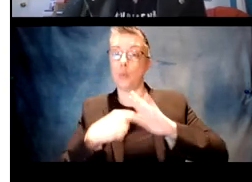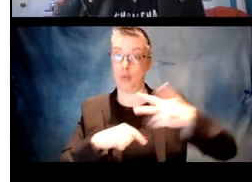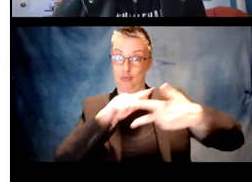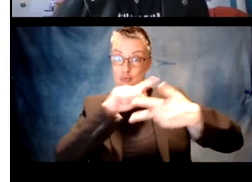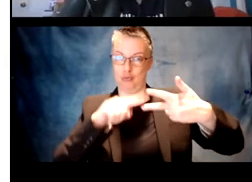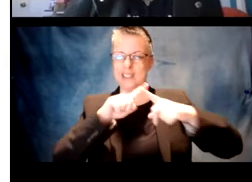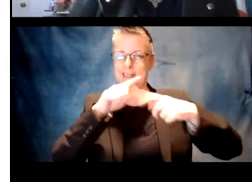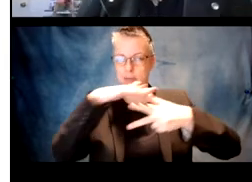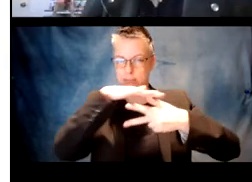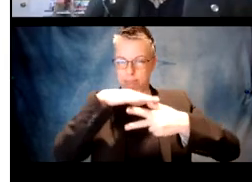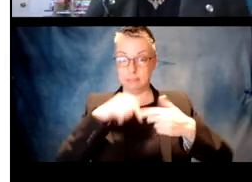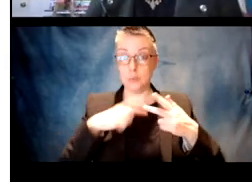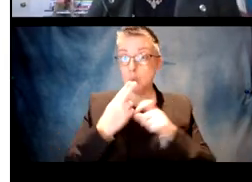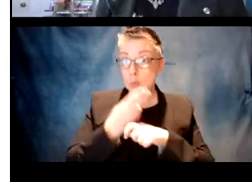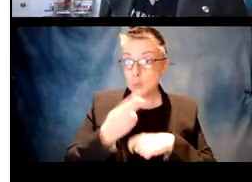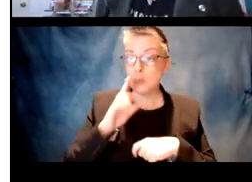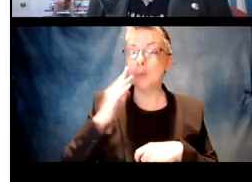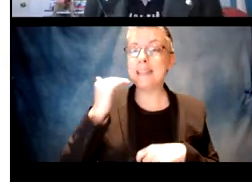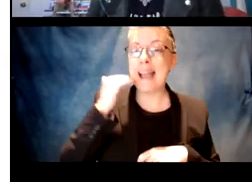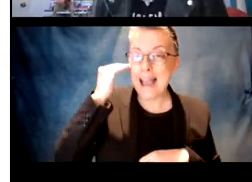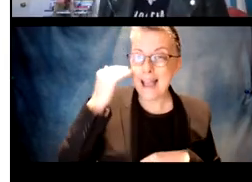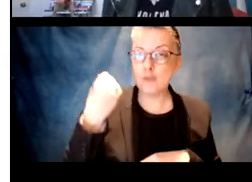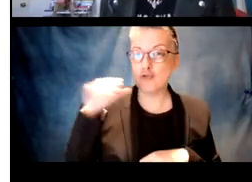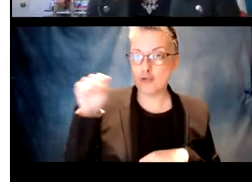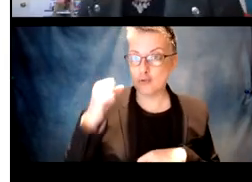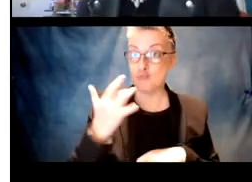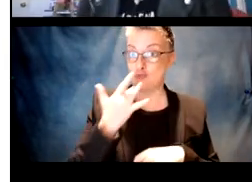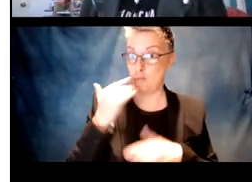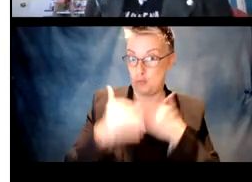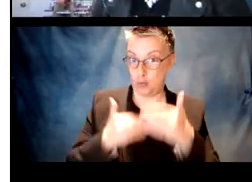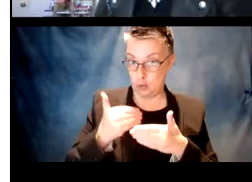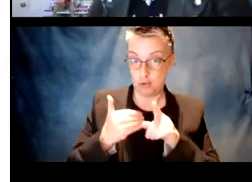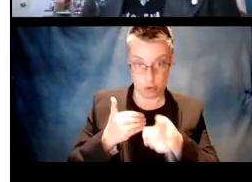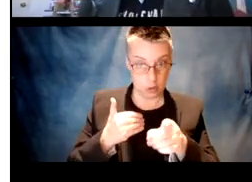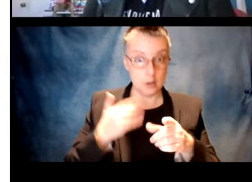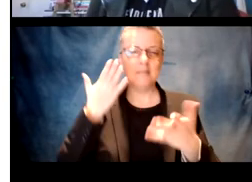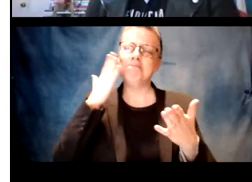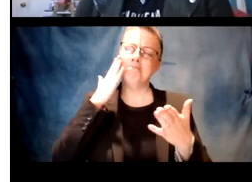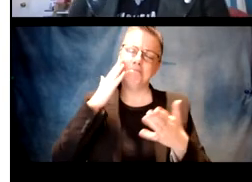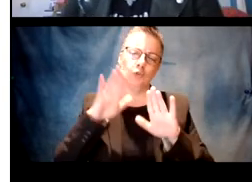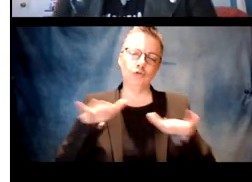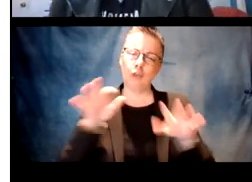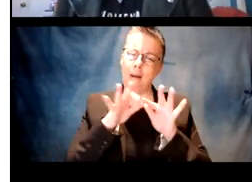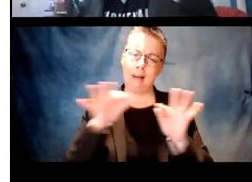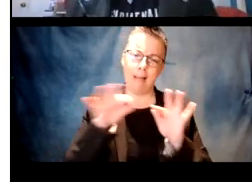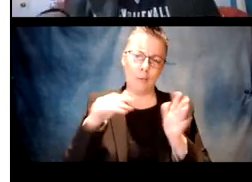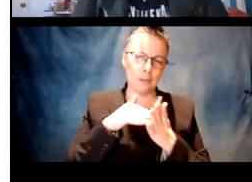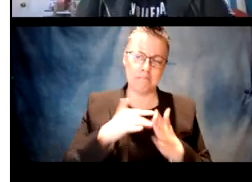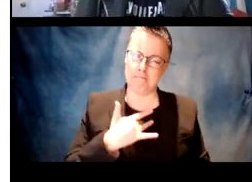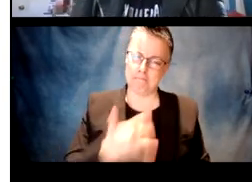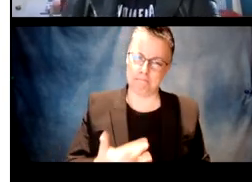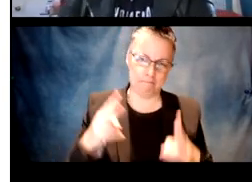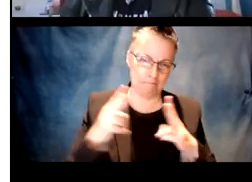Okay, so for all three conditions that I'll show you today, I use the head turn preference procedure, which,